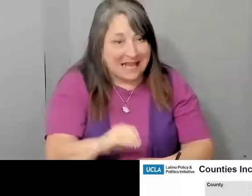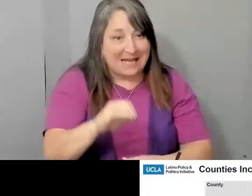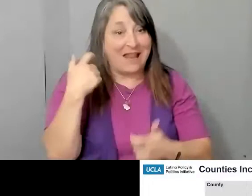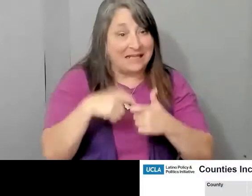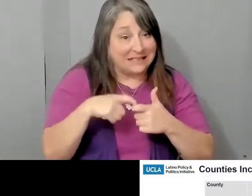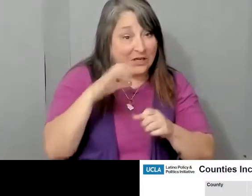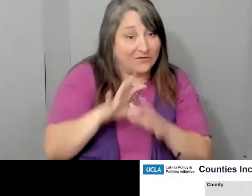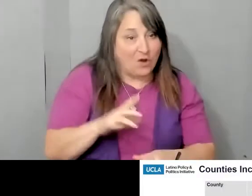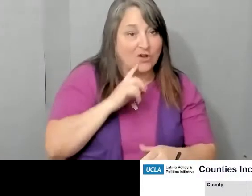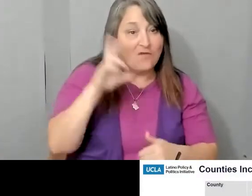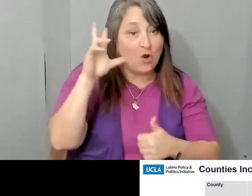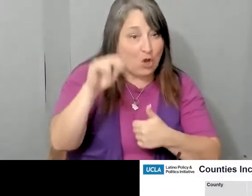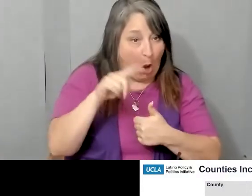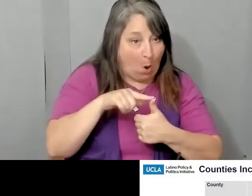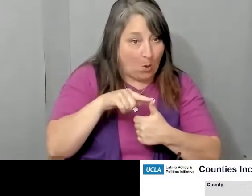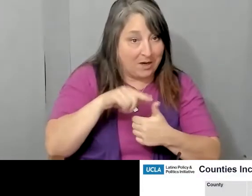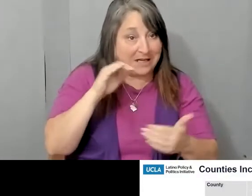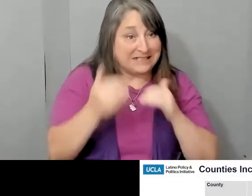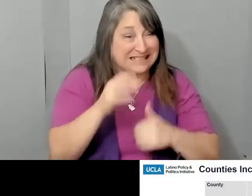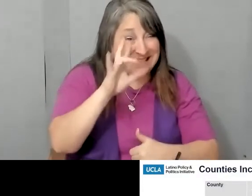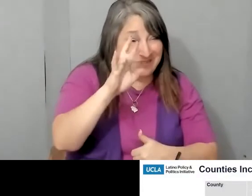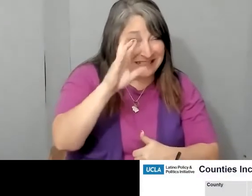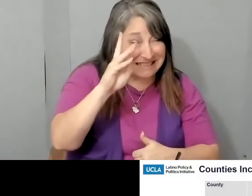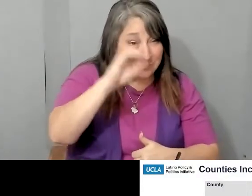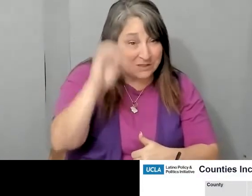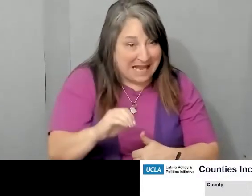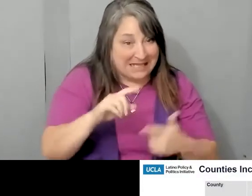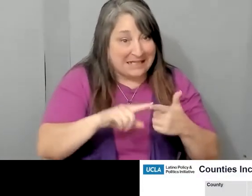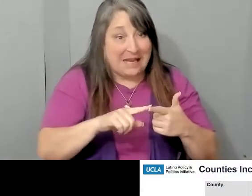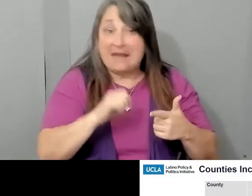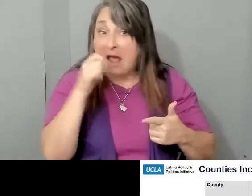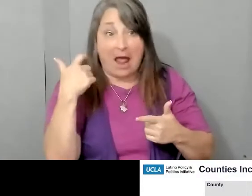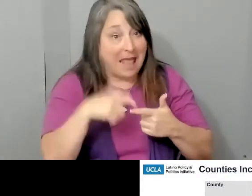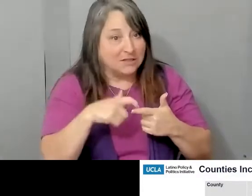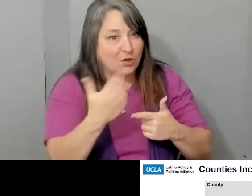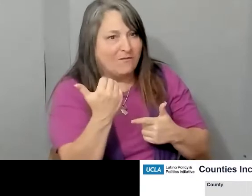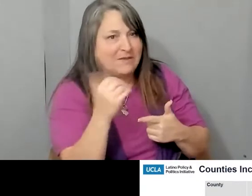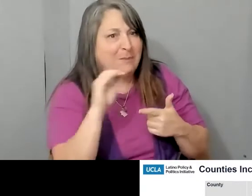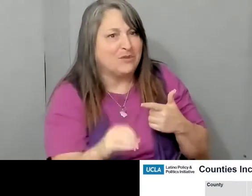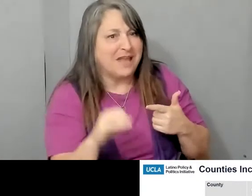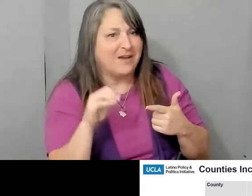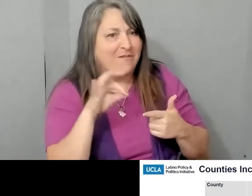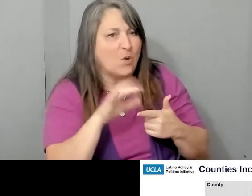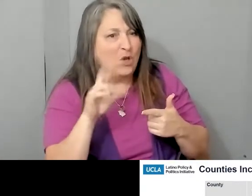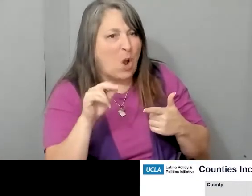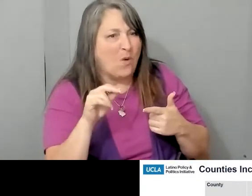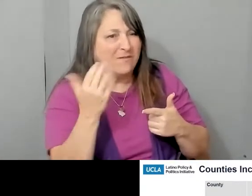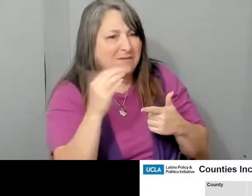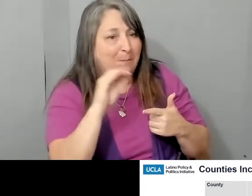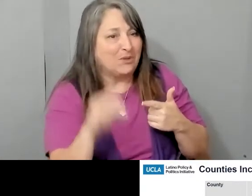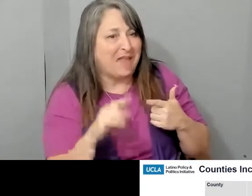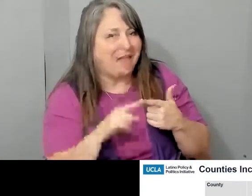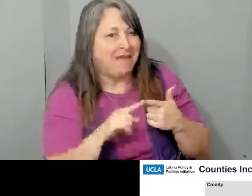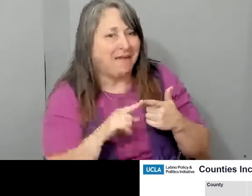on the recall, compared with only 15% of non-Latino voters. Ultimately, because of the growth of the